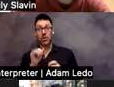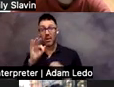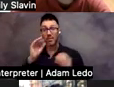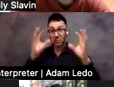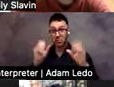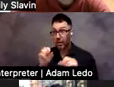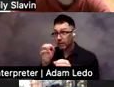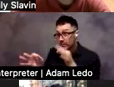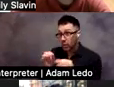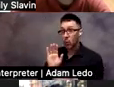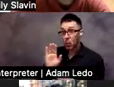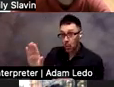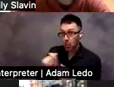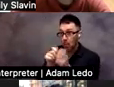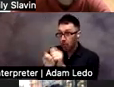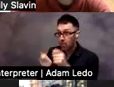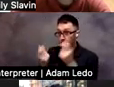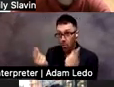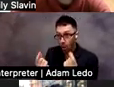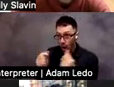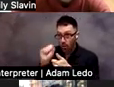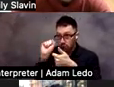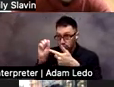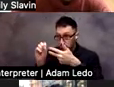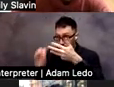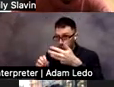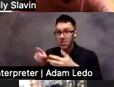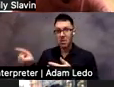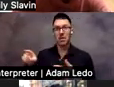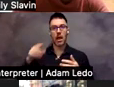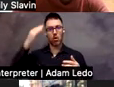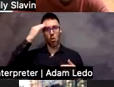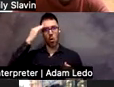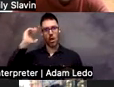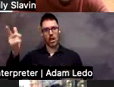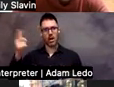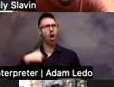are, then they can ask for that later when they get out there.